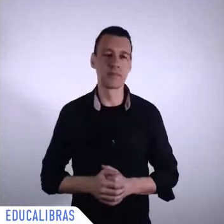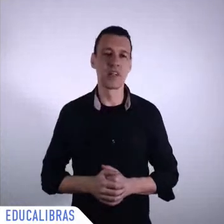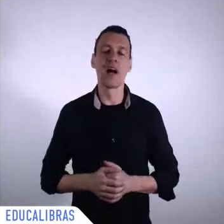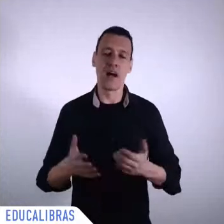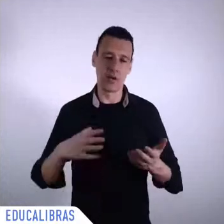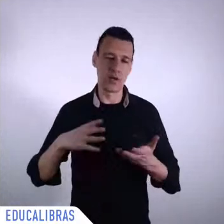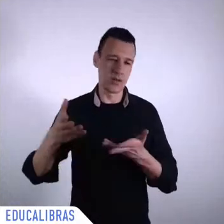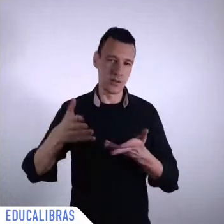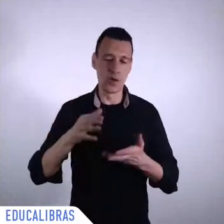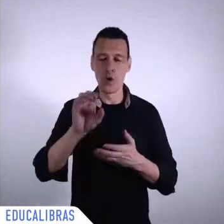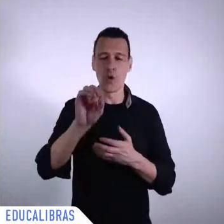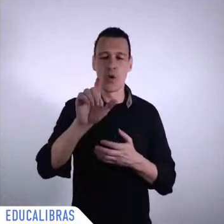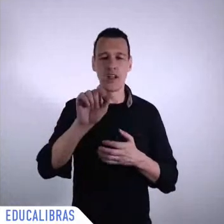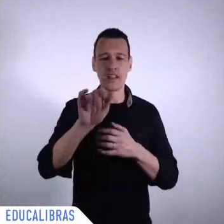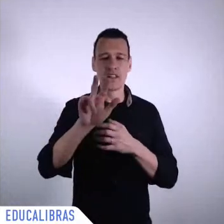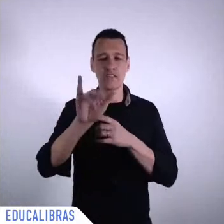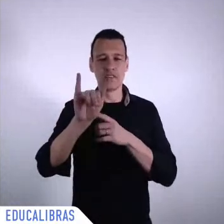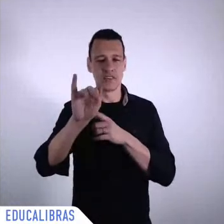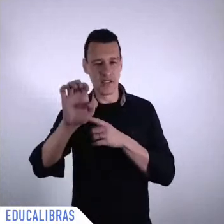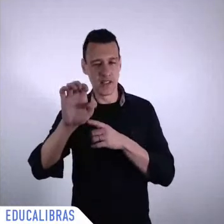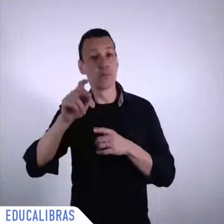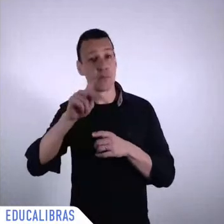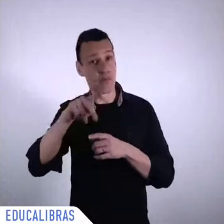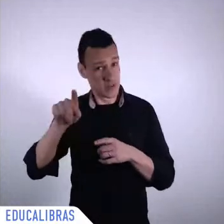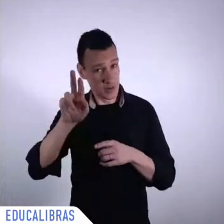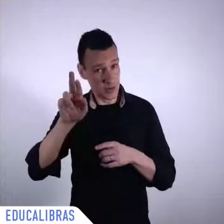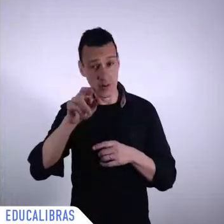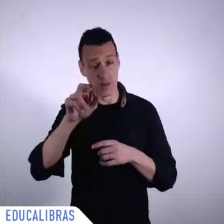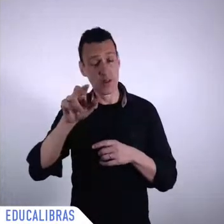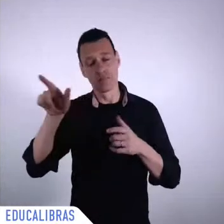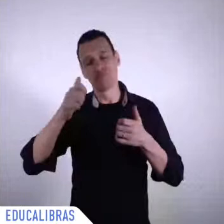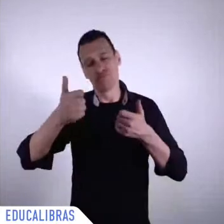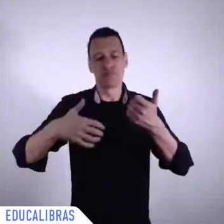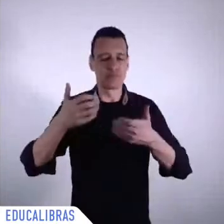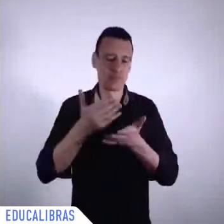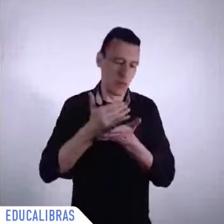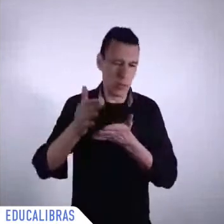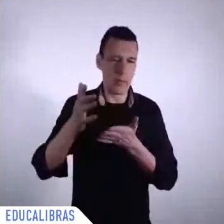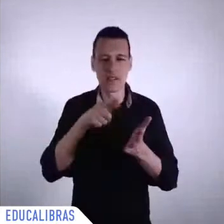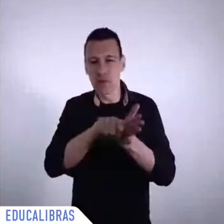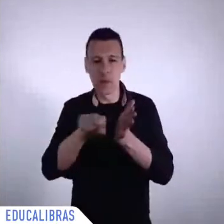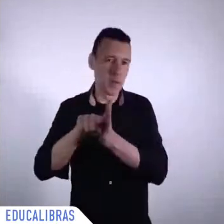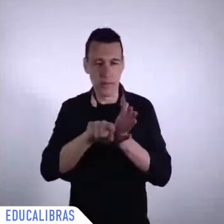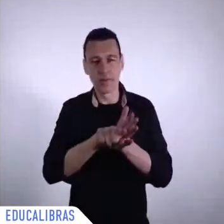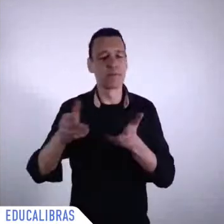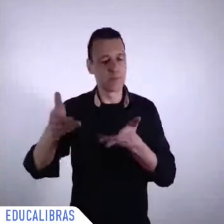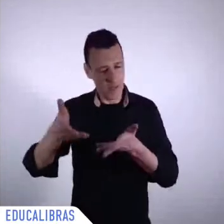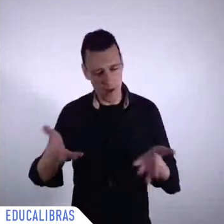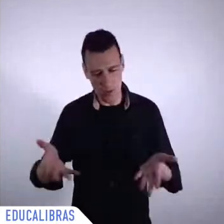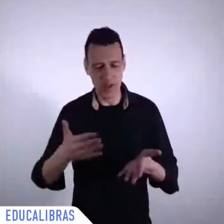Simone Sikini. We are...